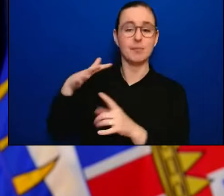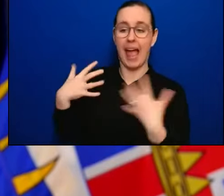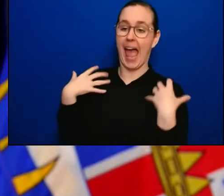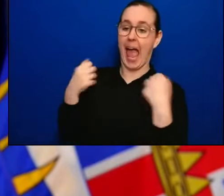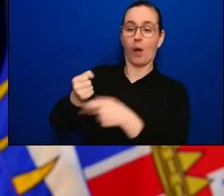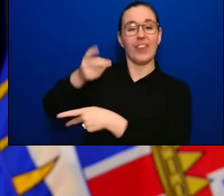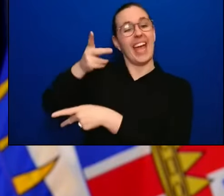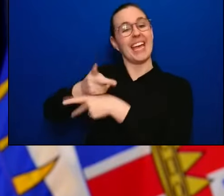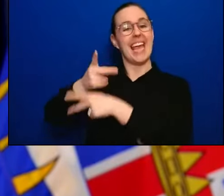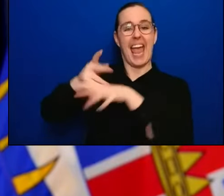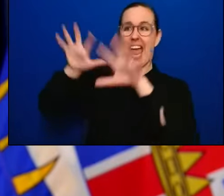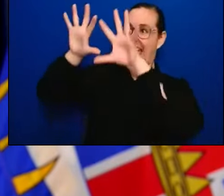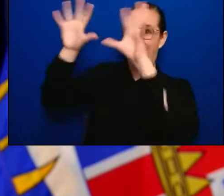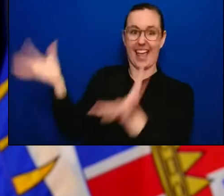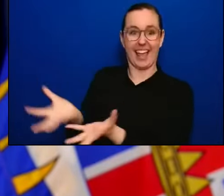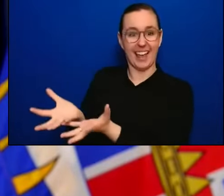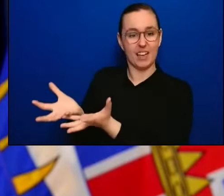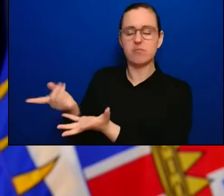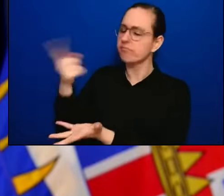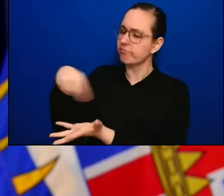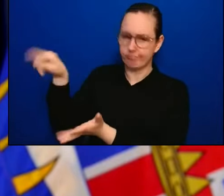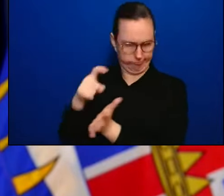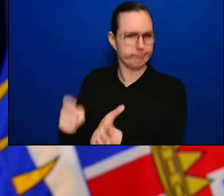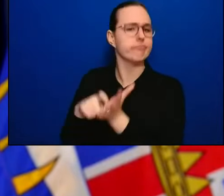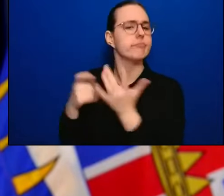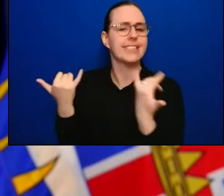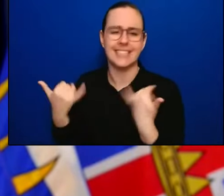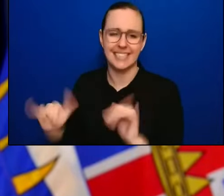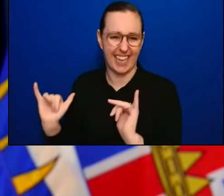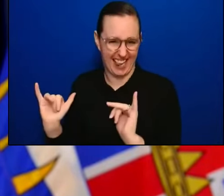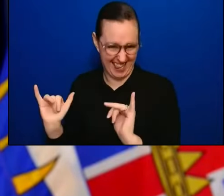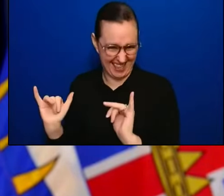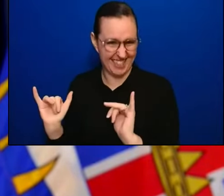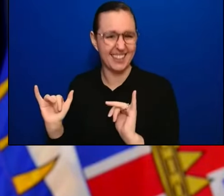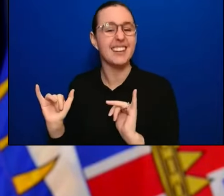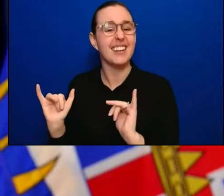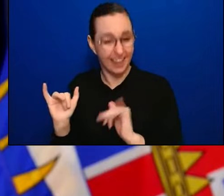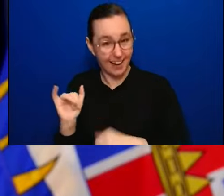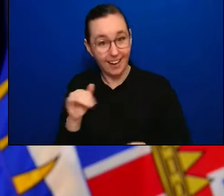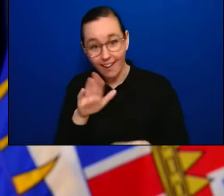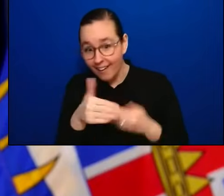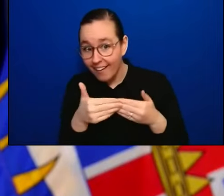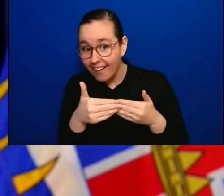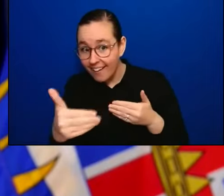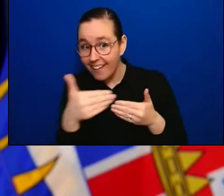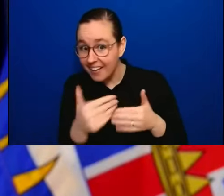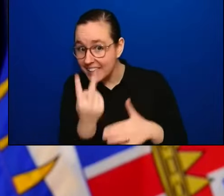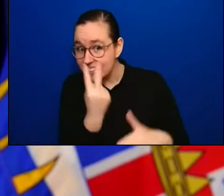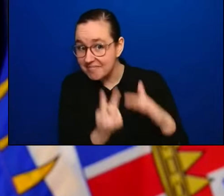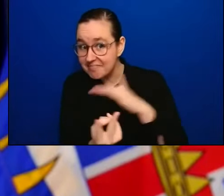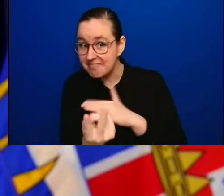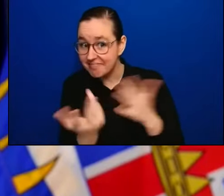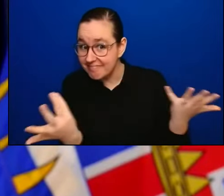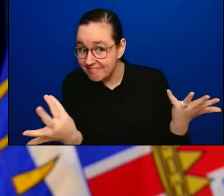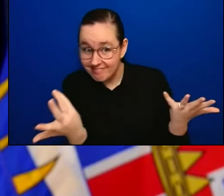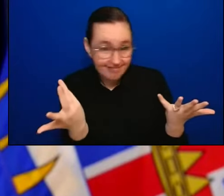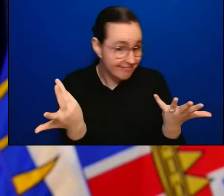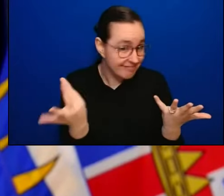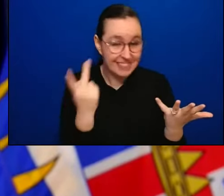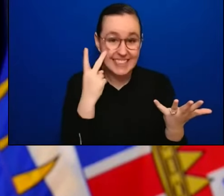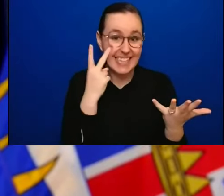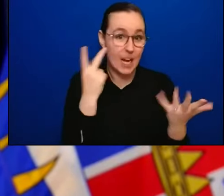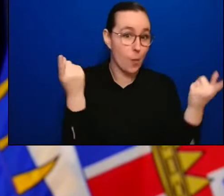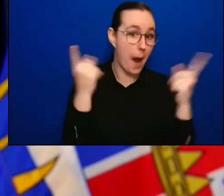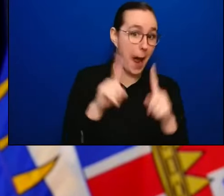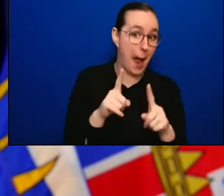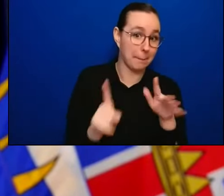is as we're going through again, there will be more uncertain times in the future to make sure we all have that protection. And